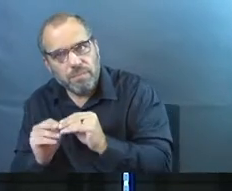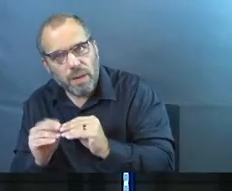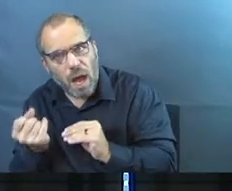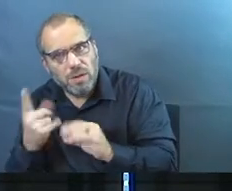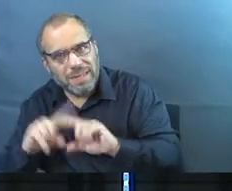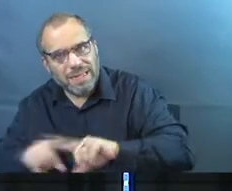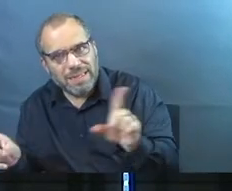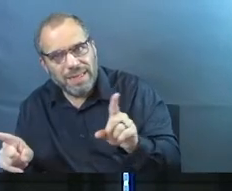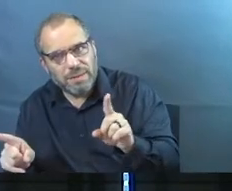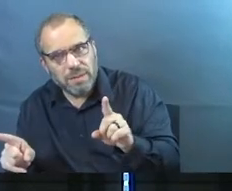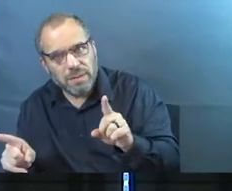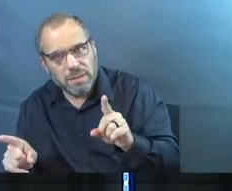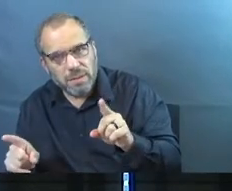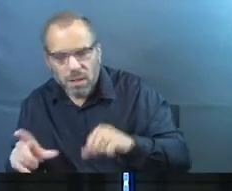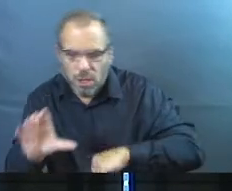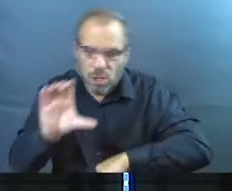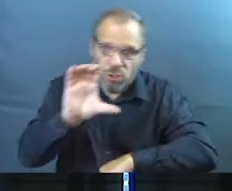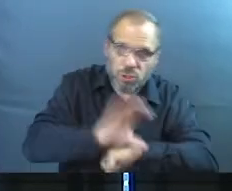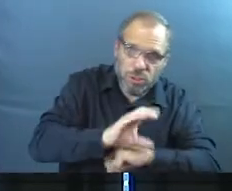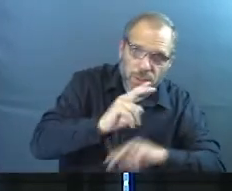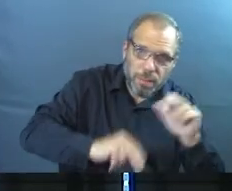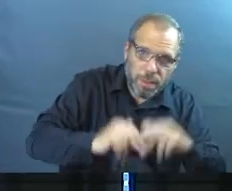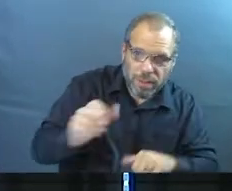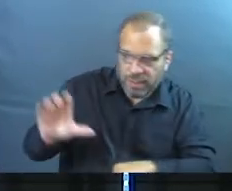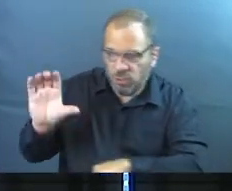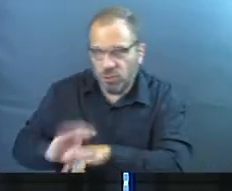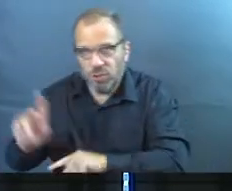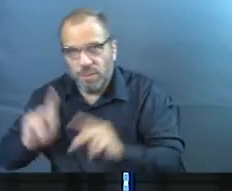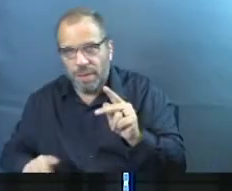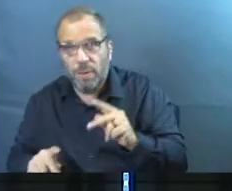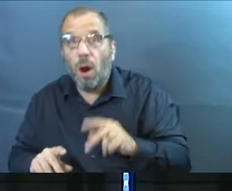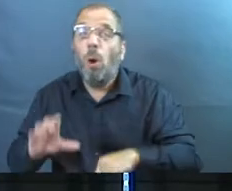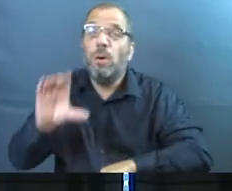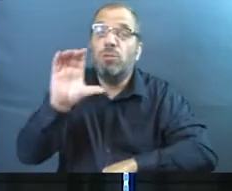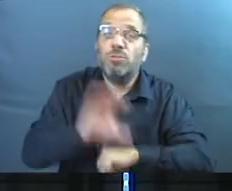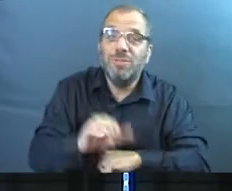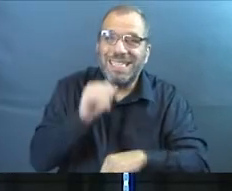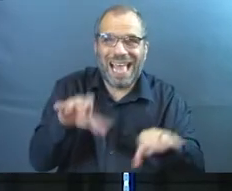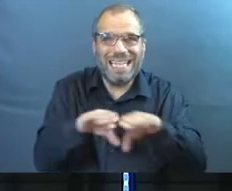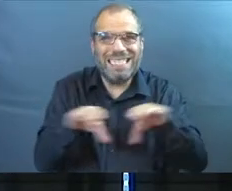difference that church is not a building. Also, church is not a stage.